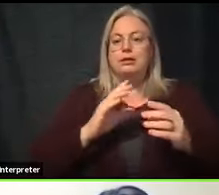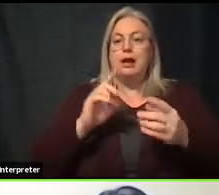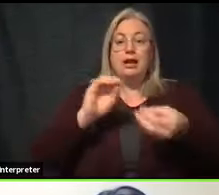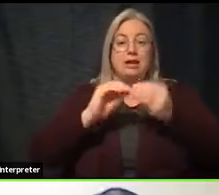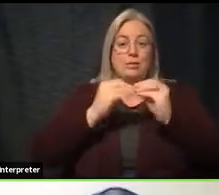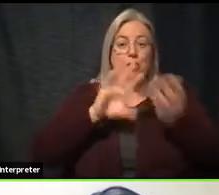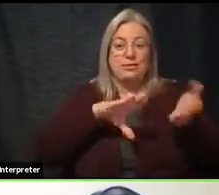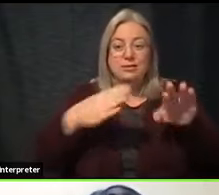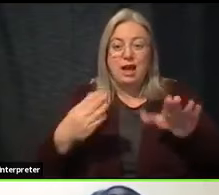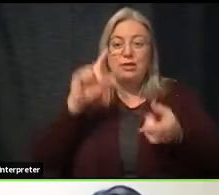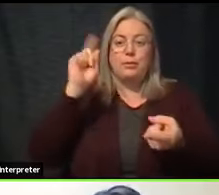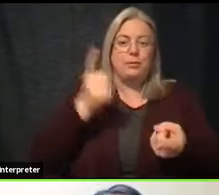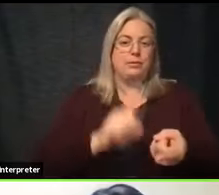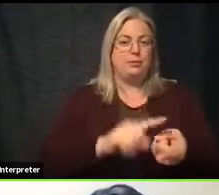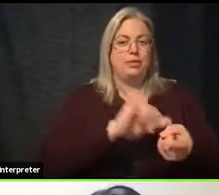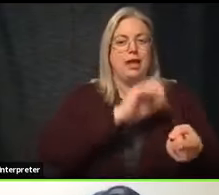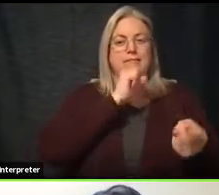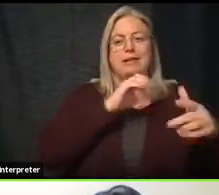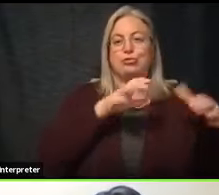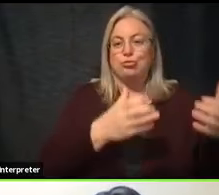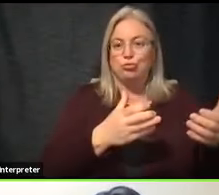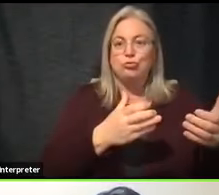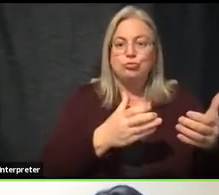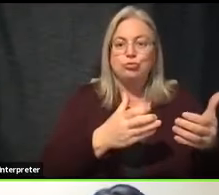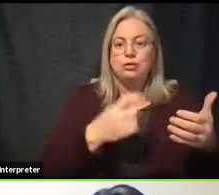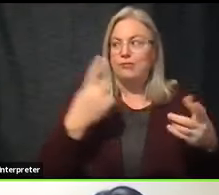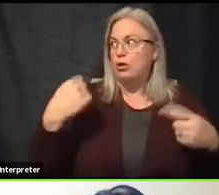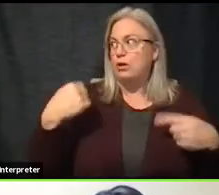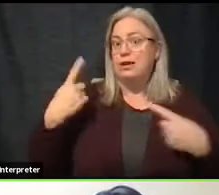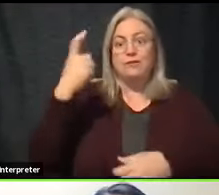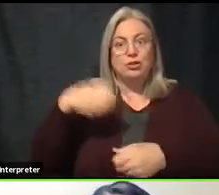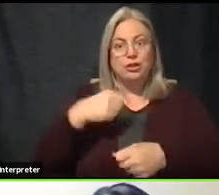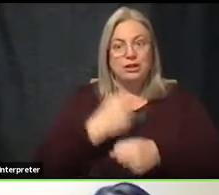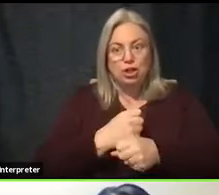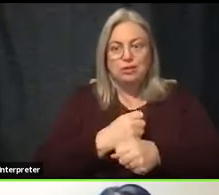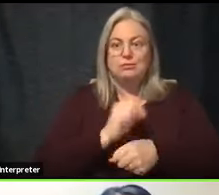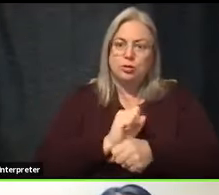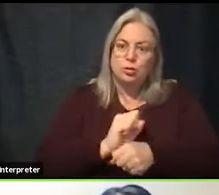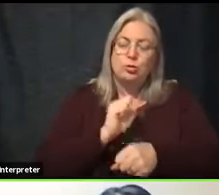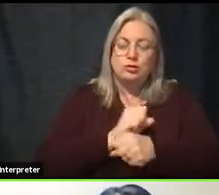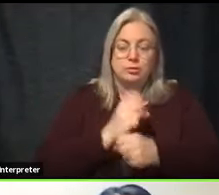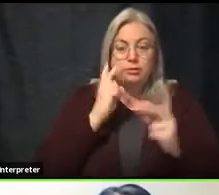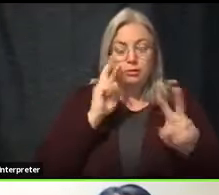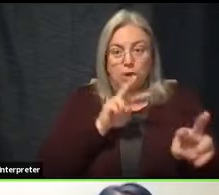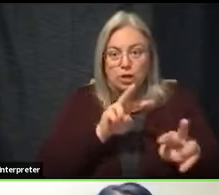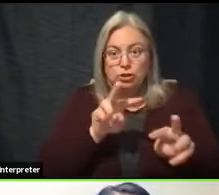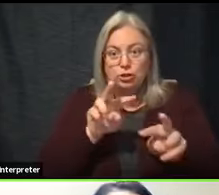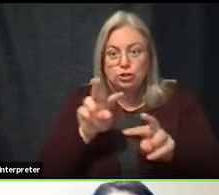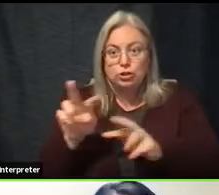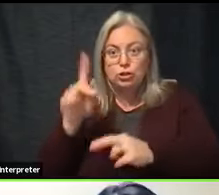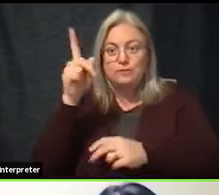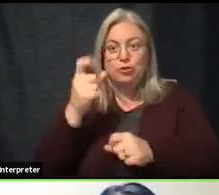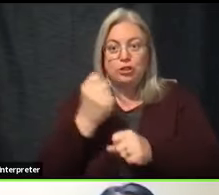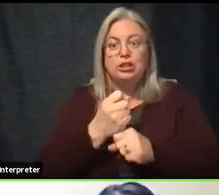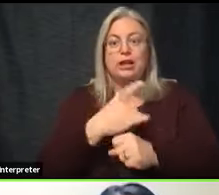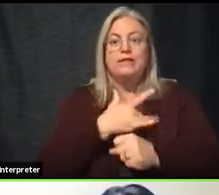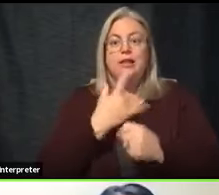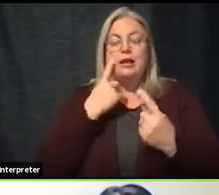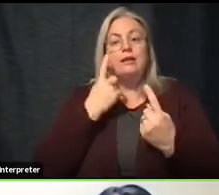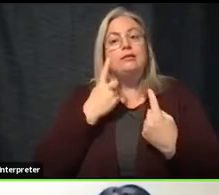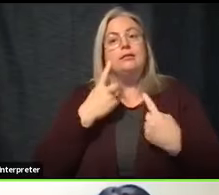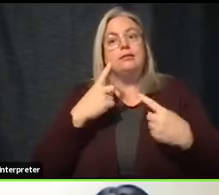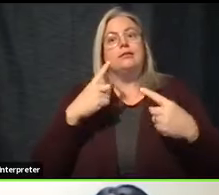that age population. It's just, for those of us who have been doing this for a year, for all of you who have been witnessing this for a year, it feels like we're starting